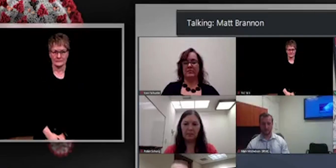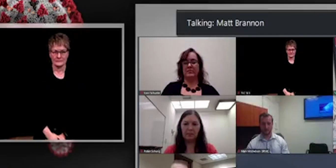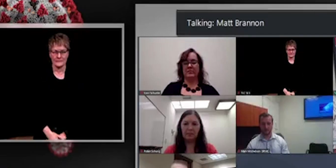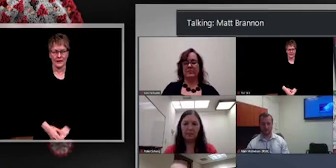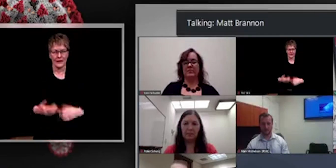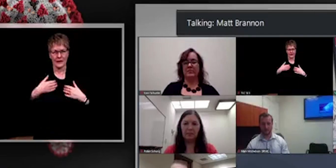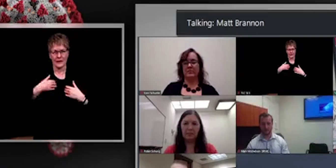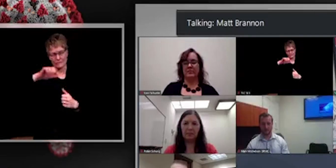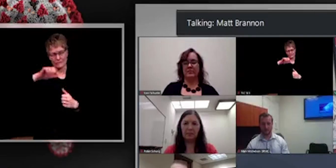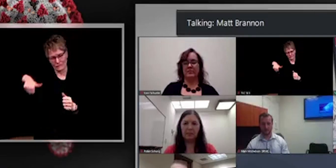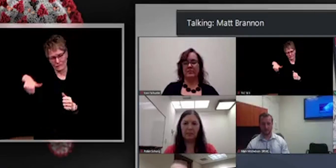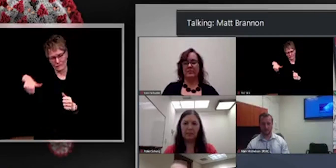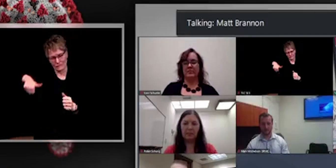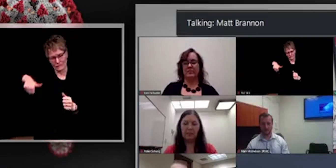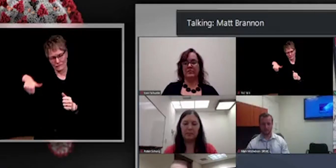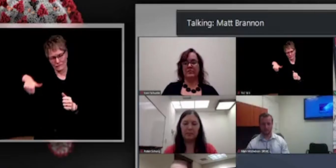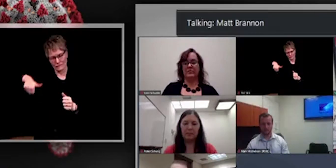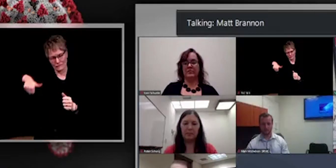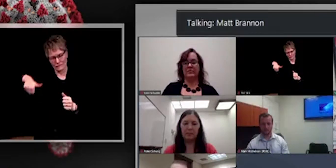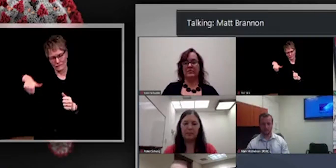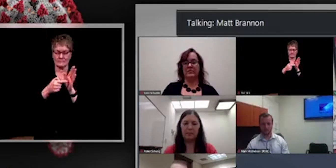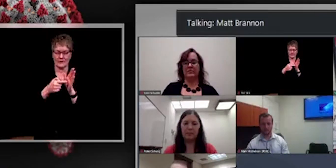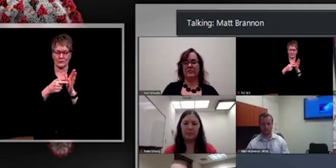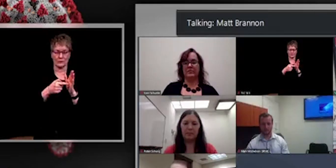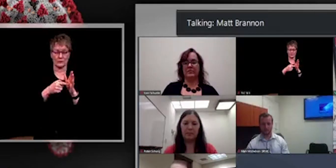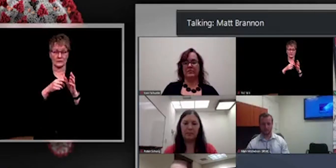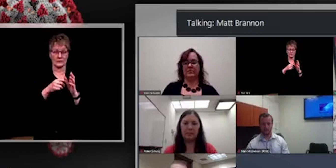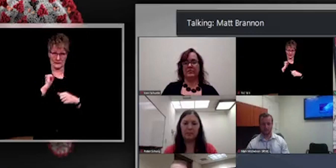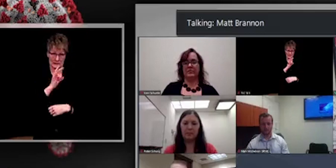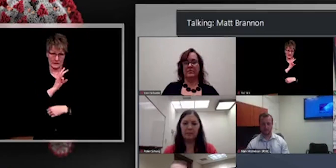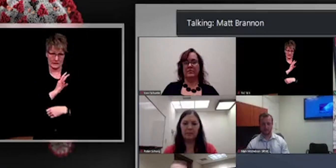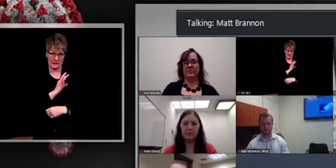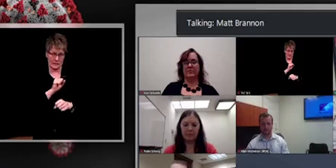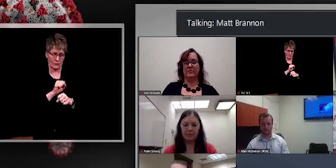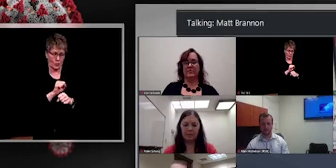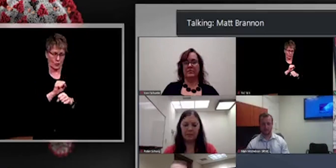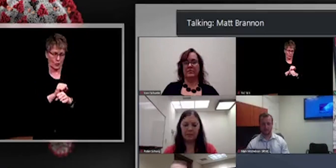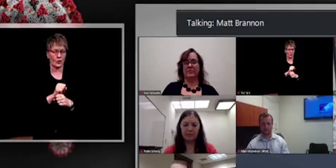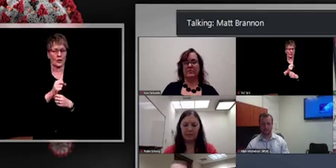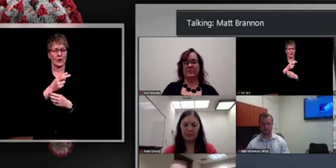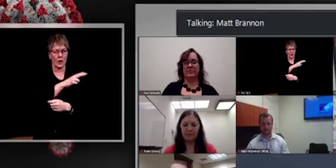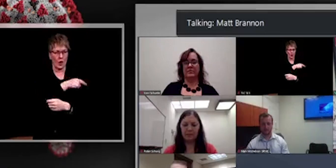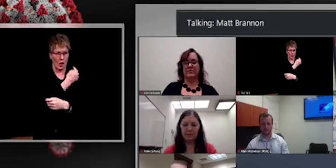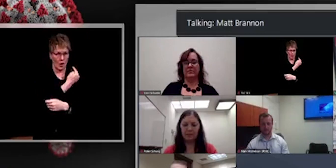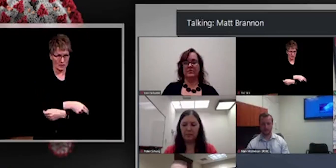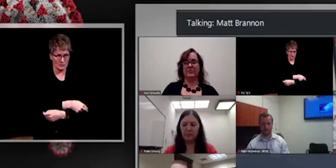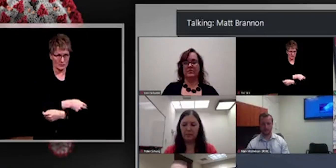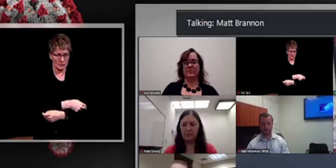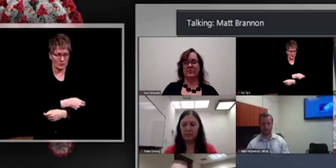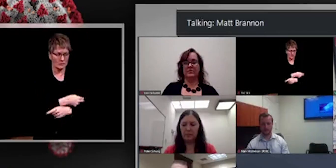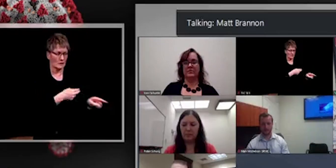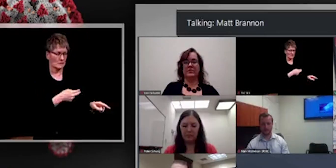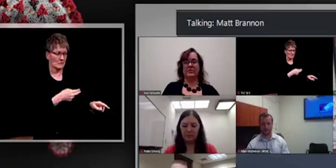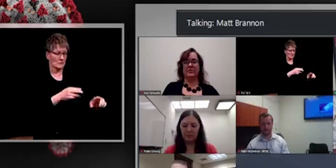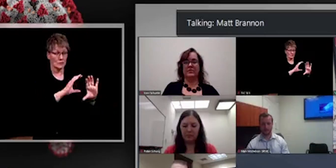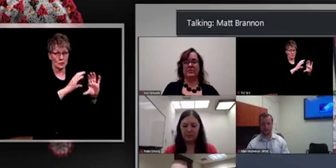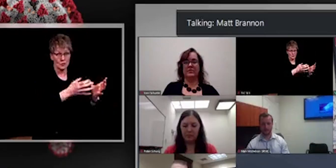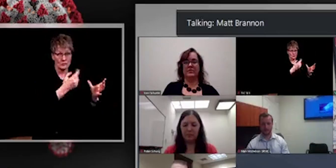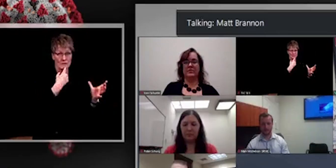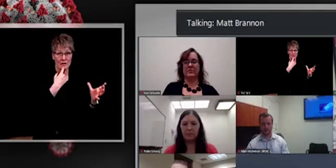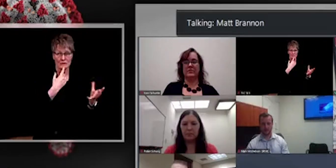staff at a hospital doesn't want to get vaccinated, can, and will the hospital be trying to get that number up? 55% of staff